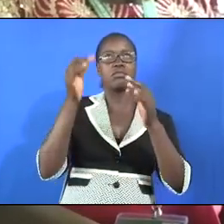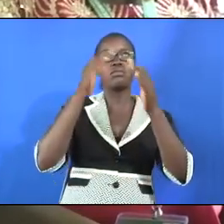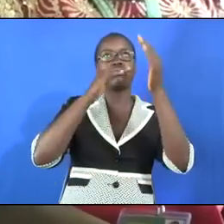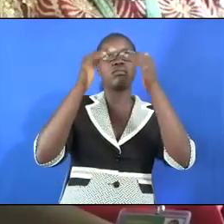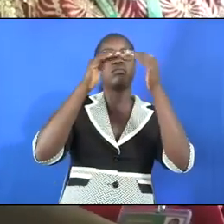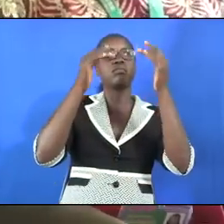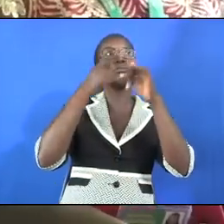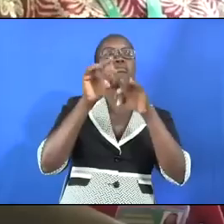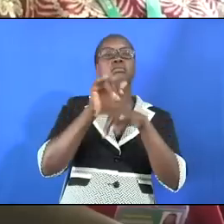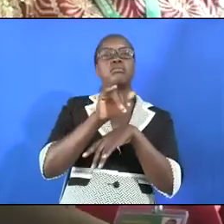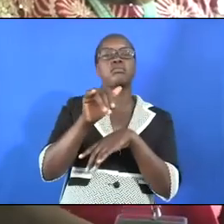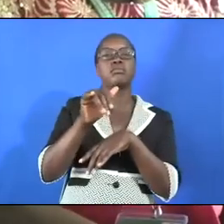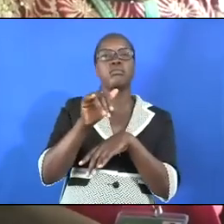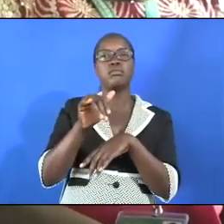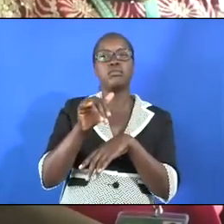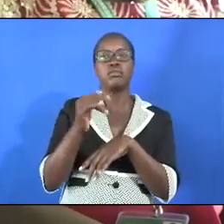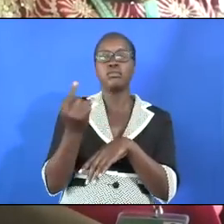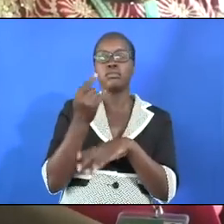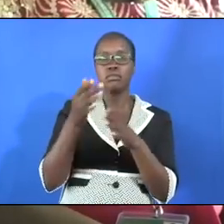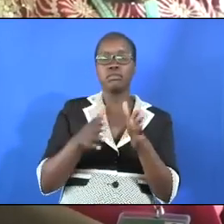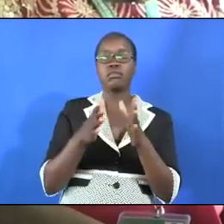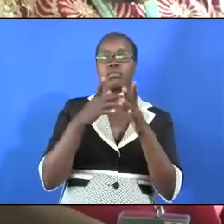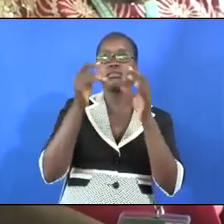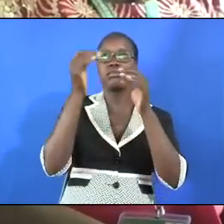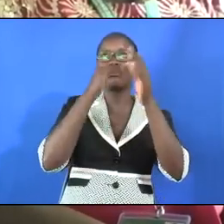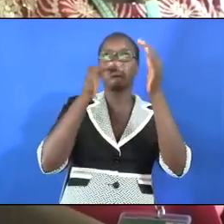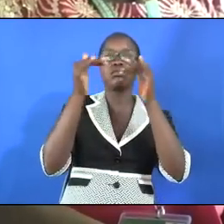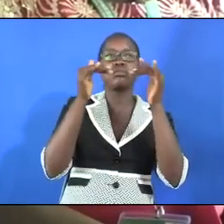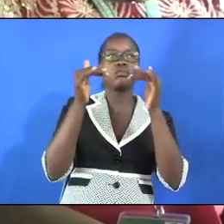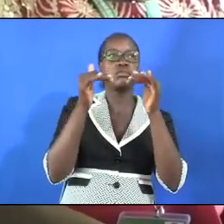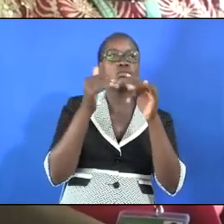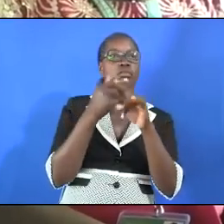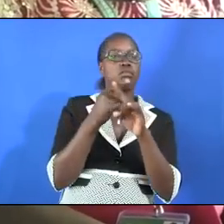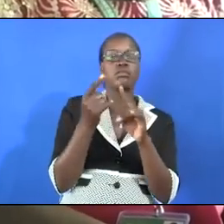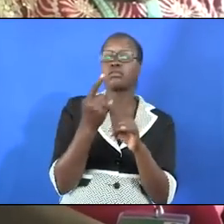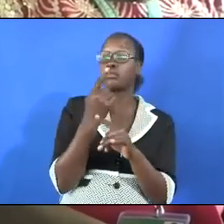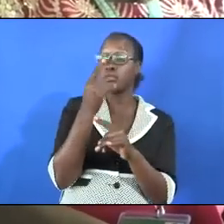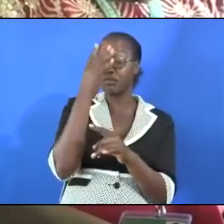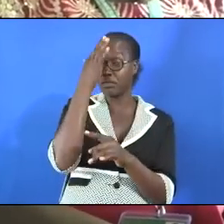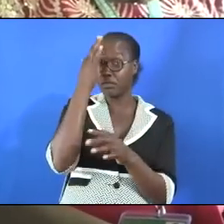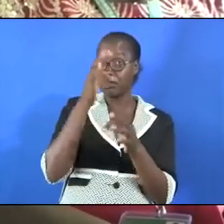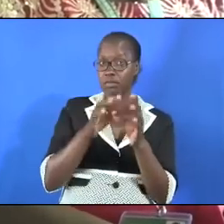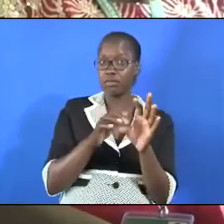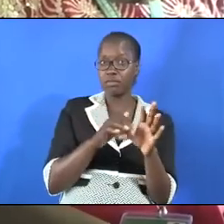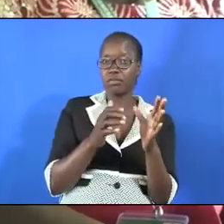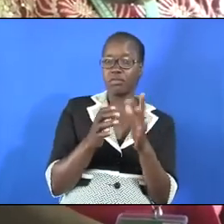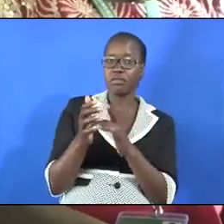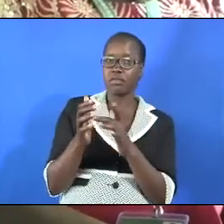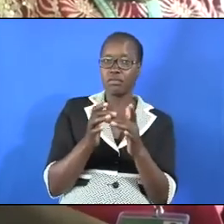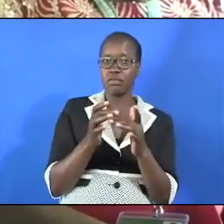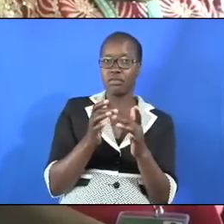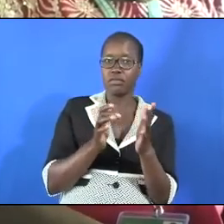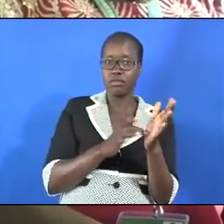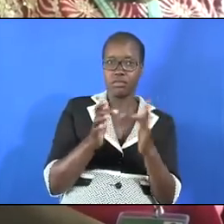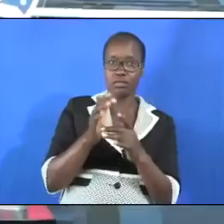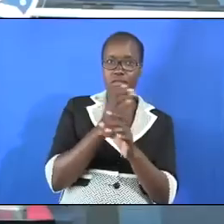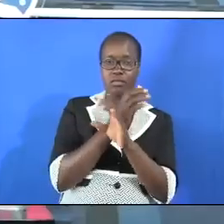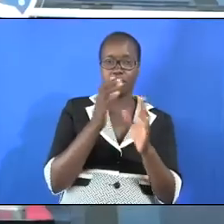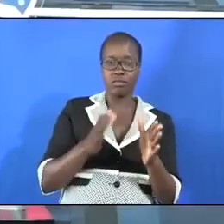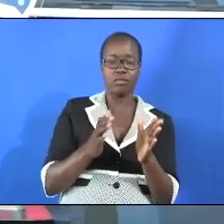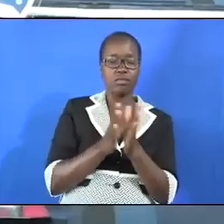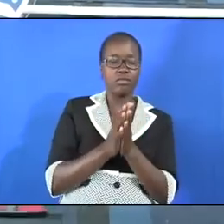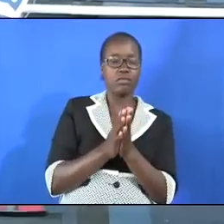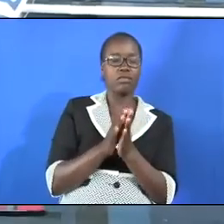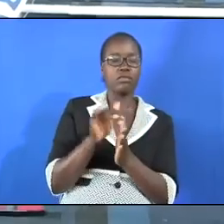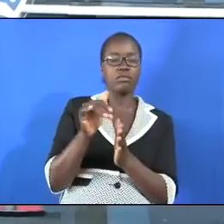heaven but God says the only way of going to heaven is but one by faith in Jesus Christ and